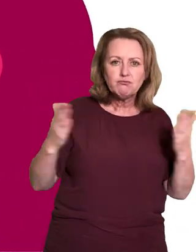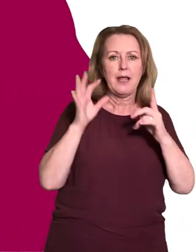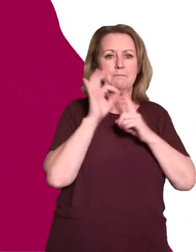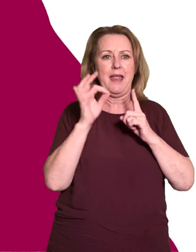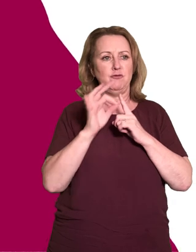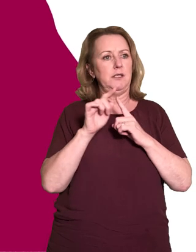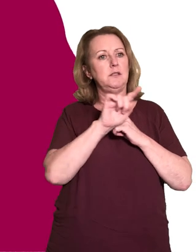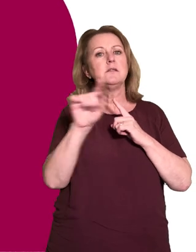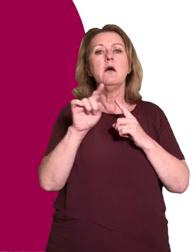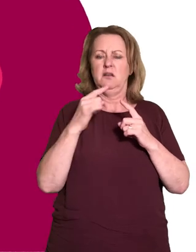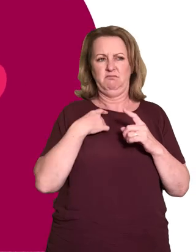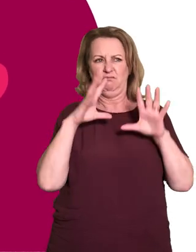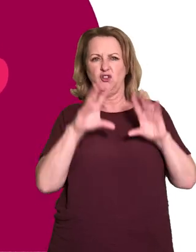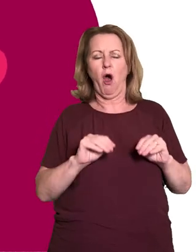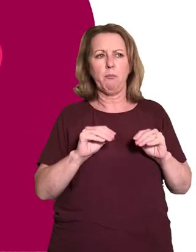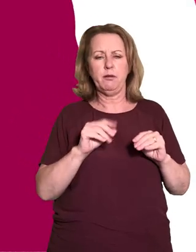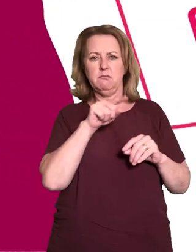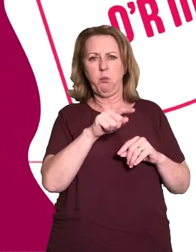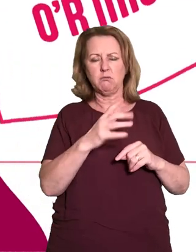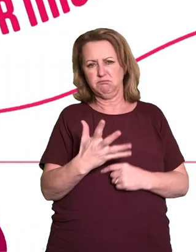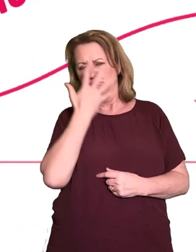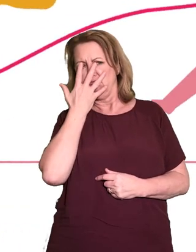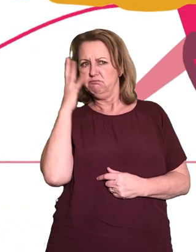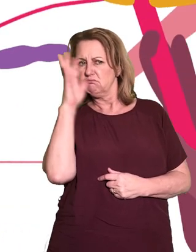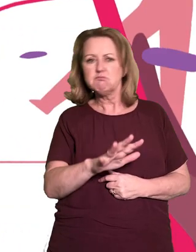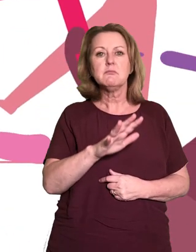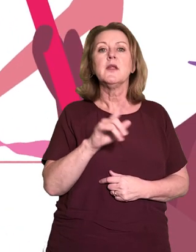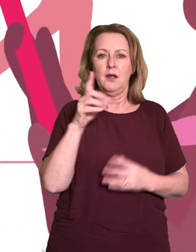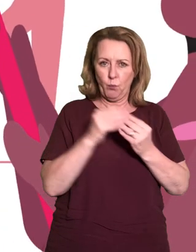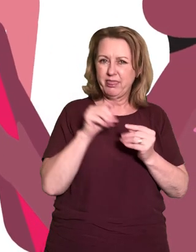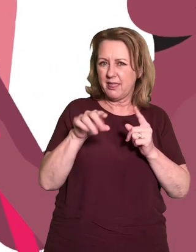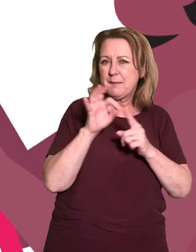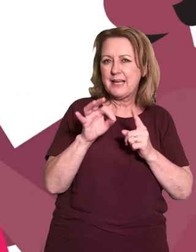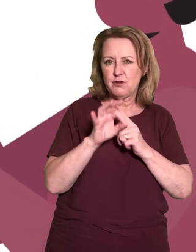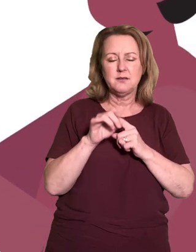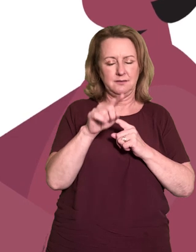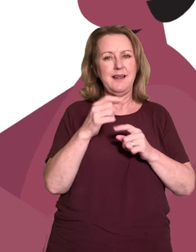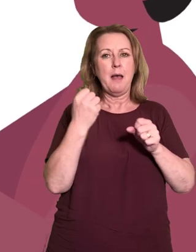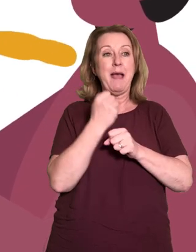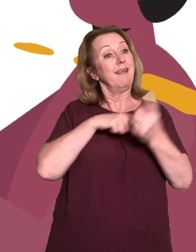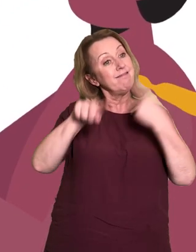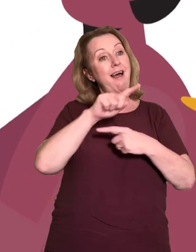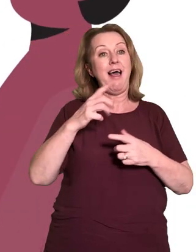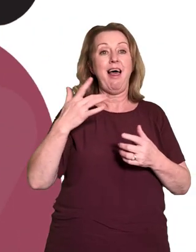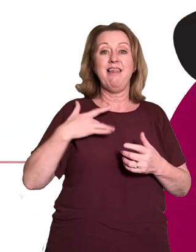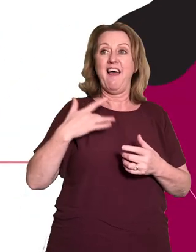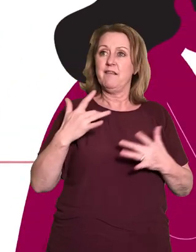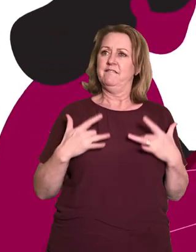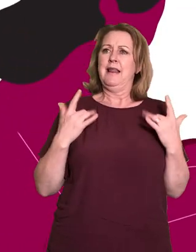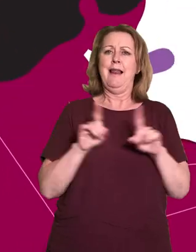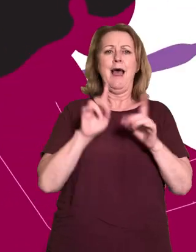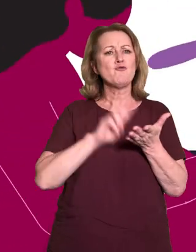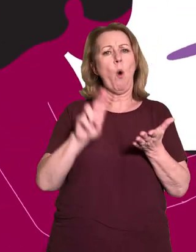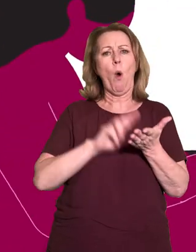It involves ending any sense of stigma and shame associated with periods, normalising people's experience, whilst also